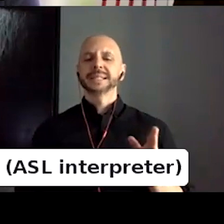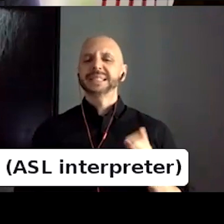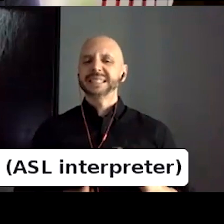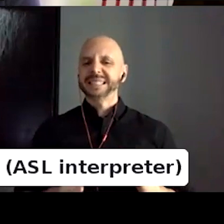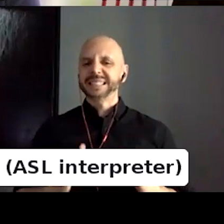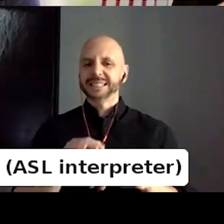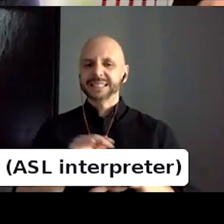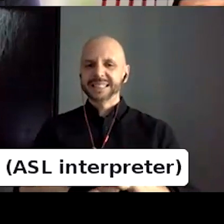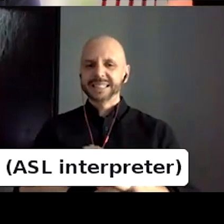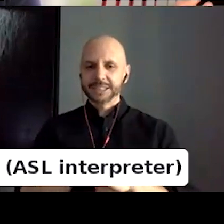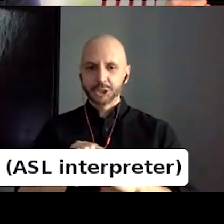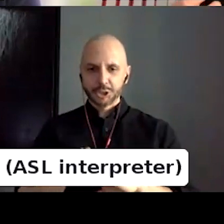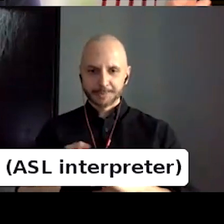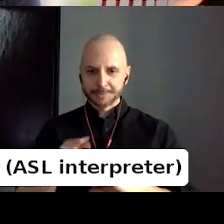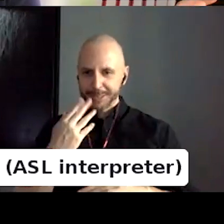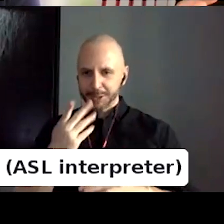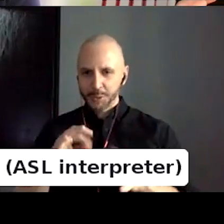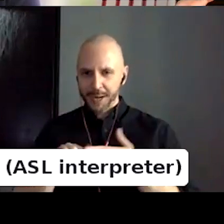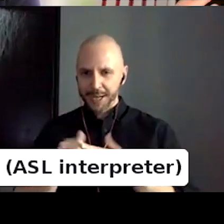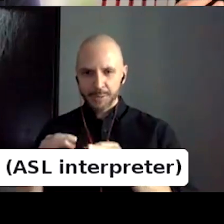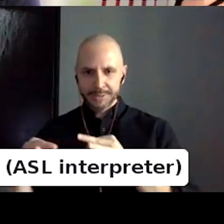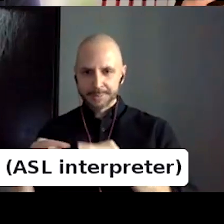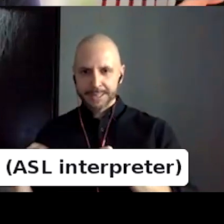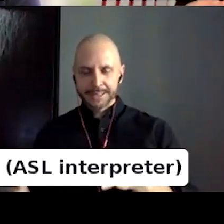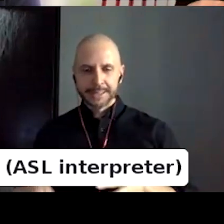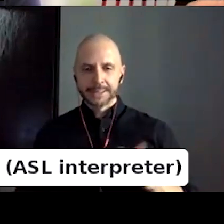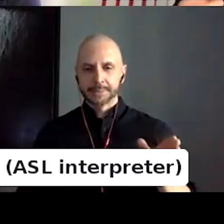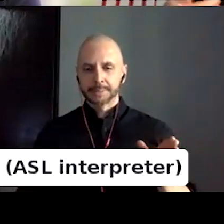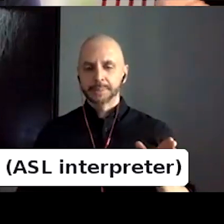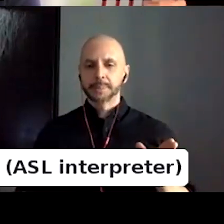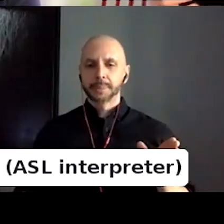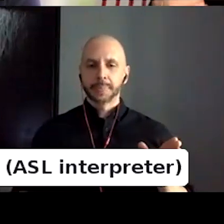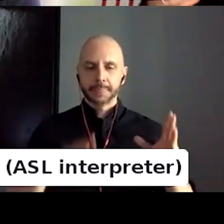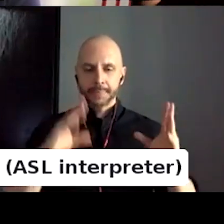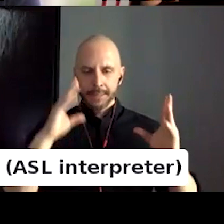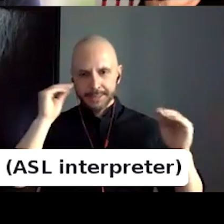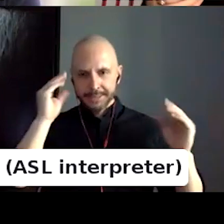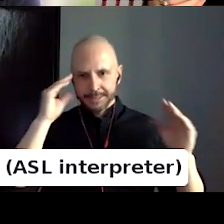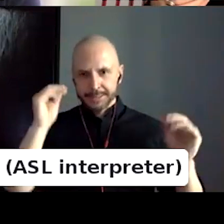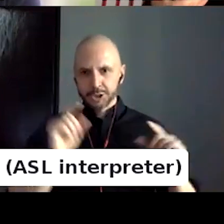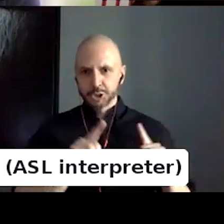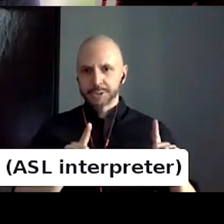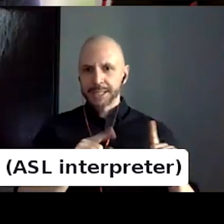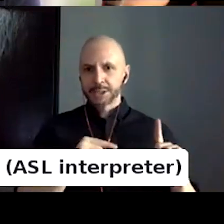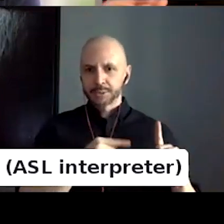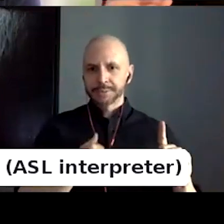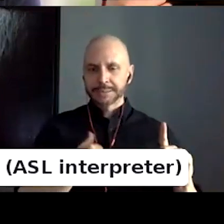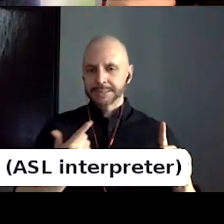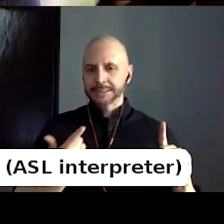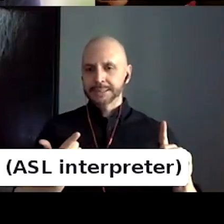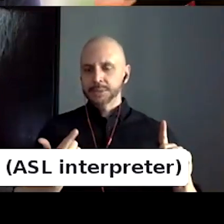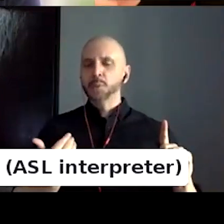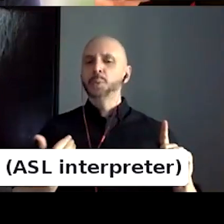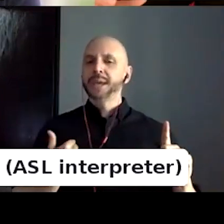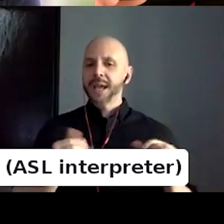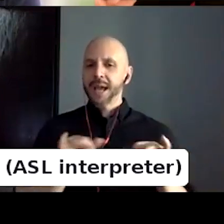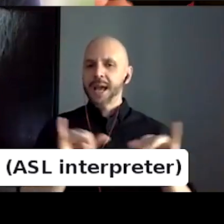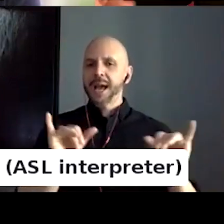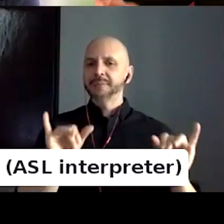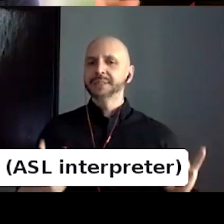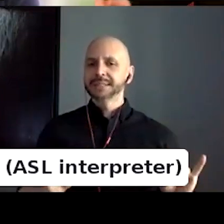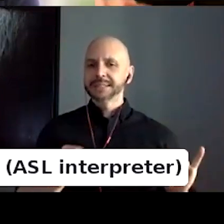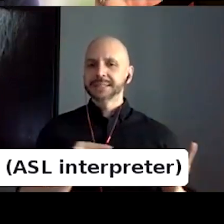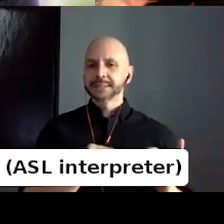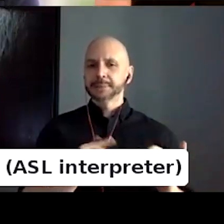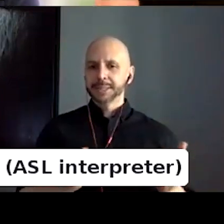in, in the Netherlands, we have this system with, um, cans and bottles that, um, uh, if you hand them, you pay a certain